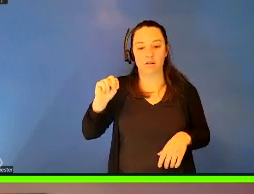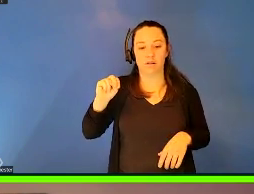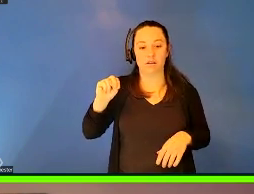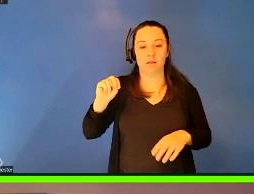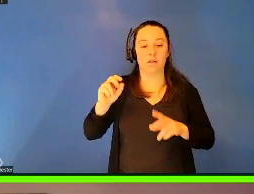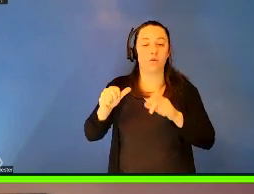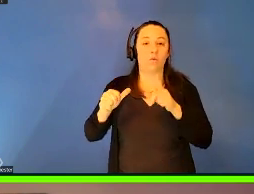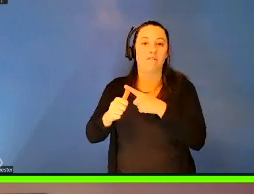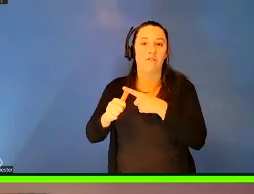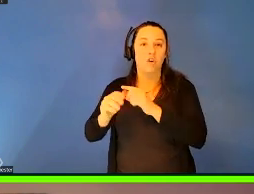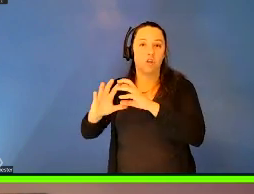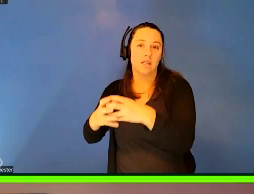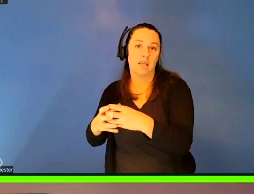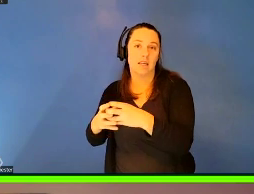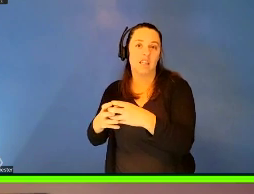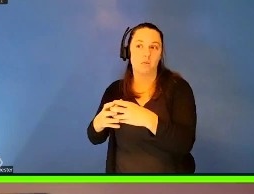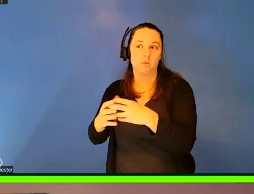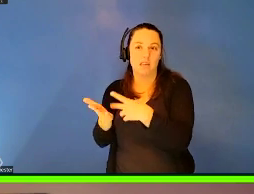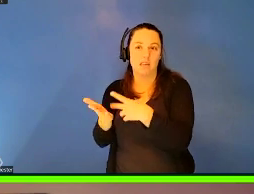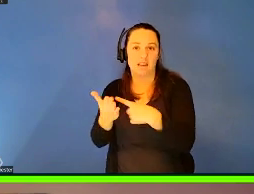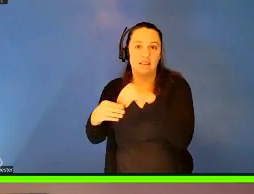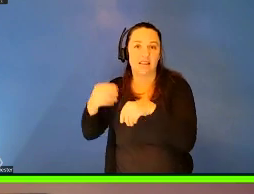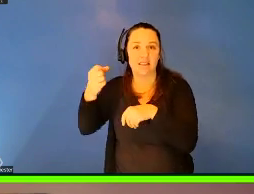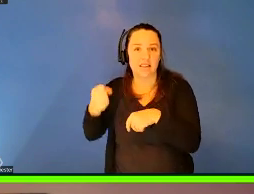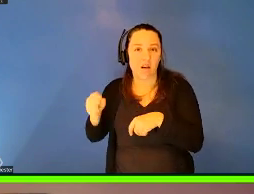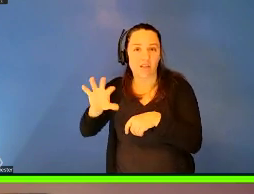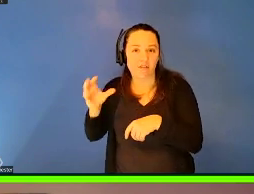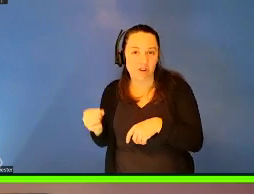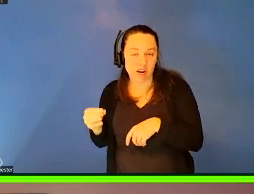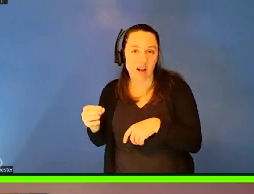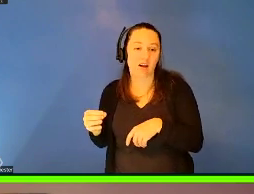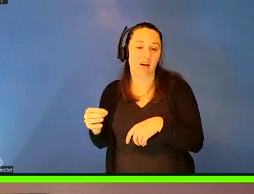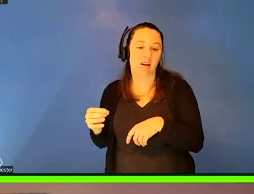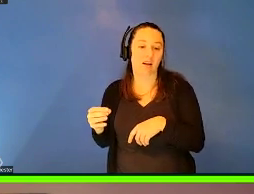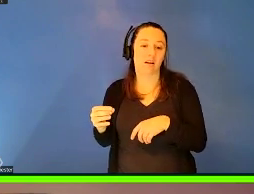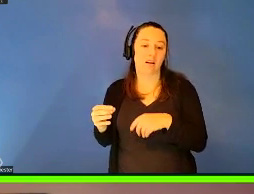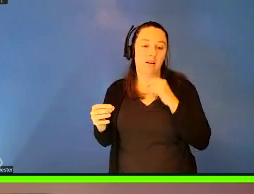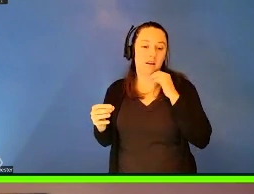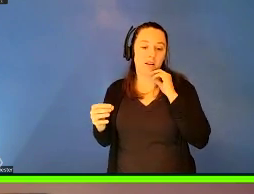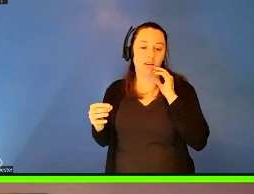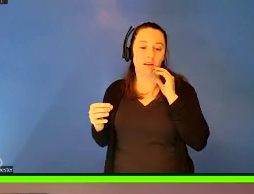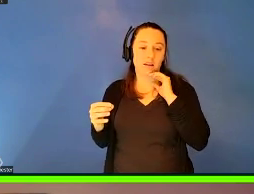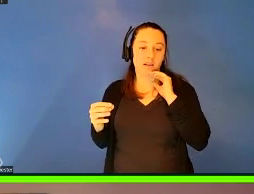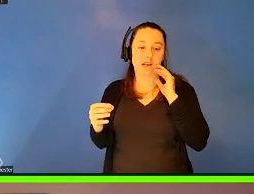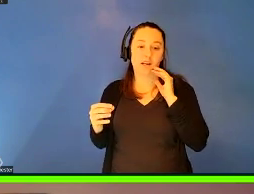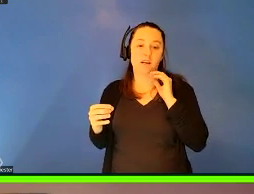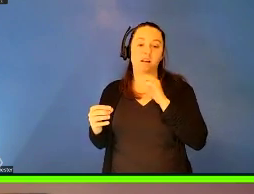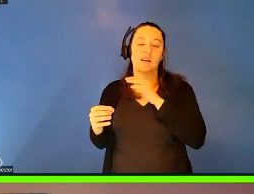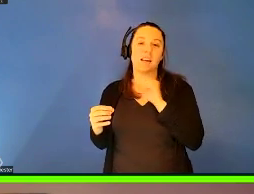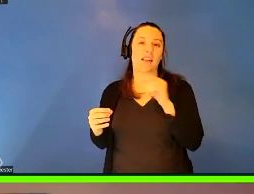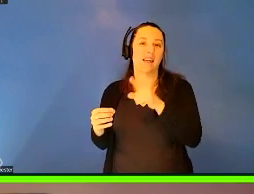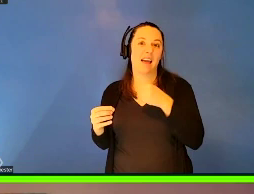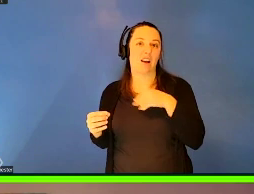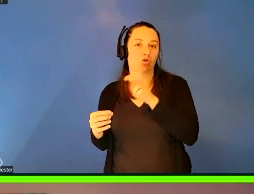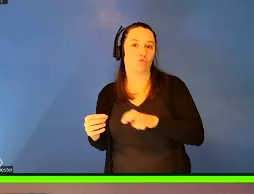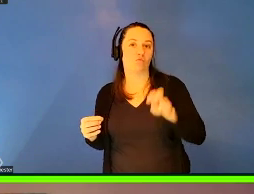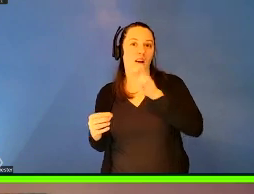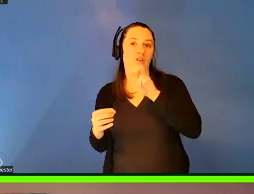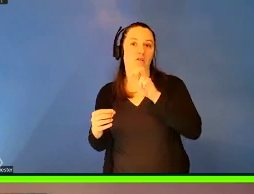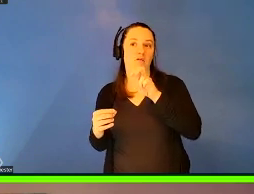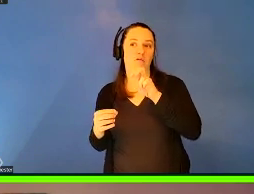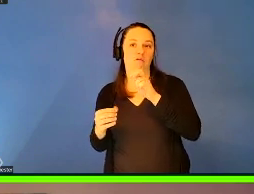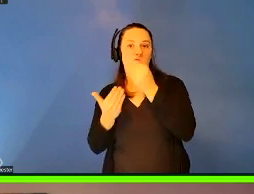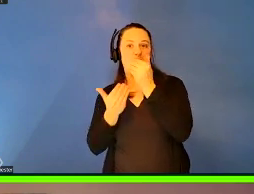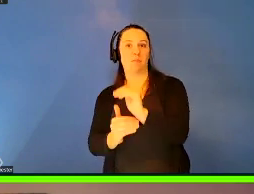isolated and discussed in South Africa led to very significant travel, uh, controls against, um, much of Southern Africa.